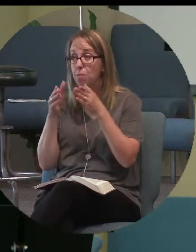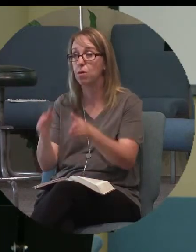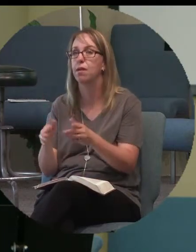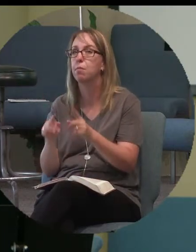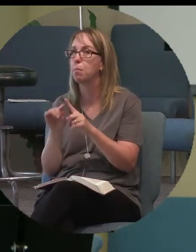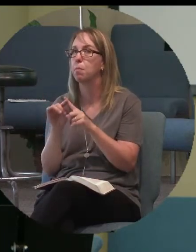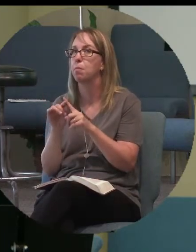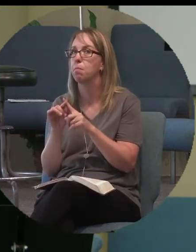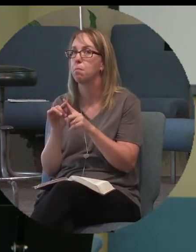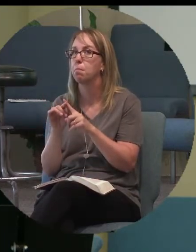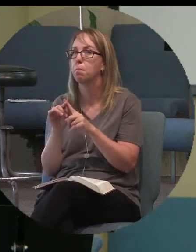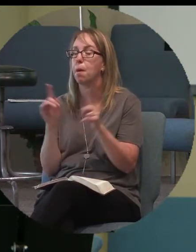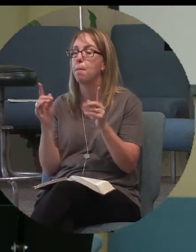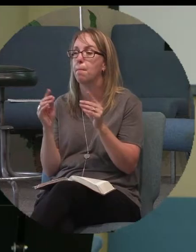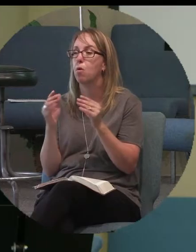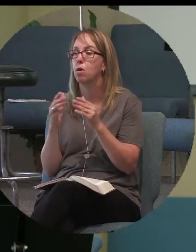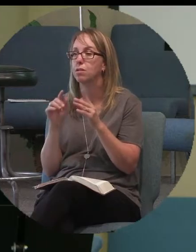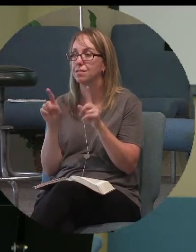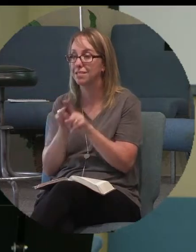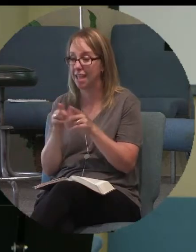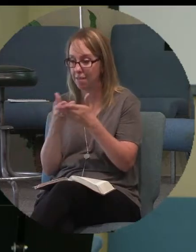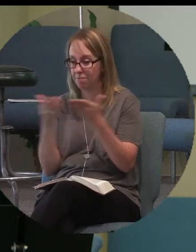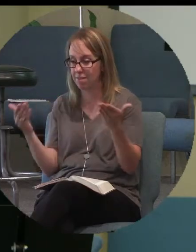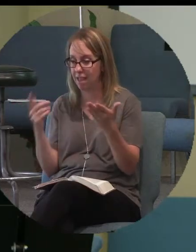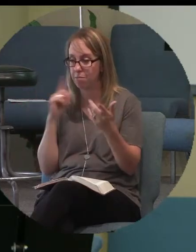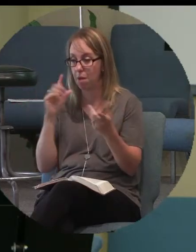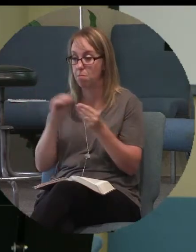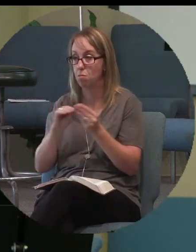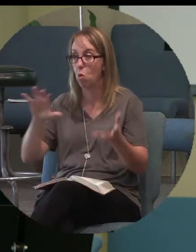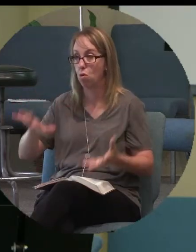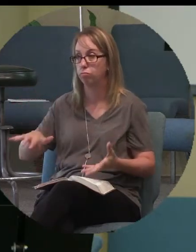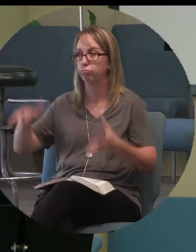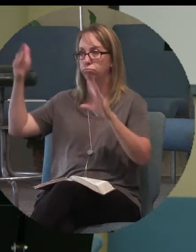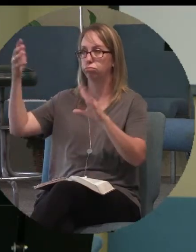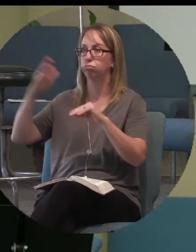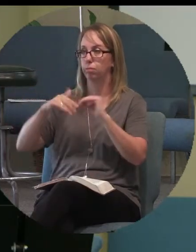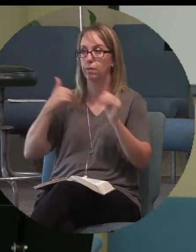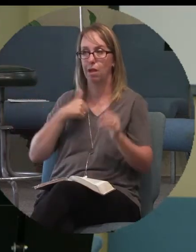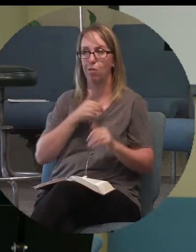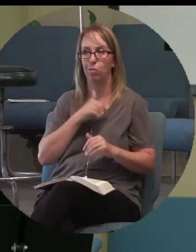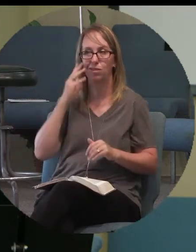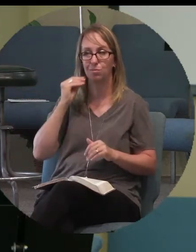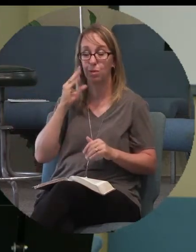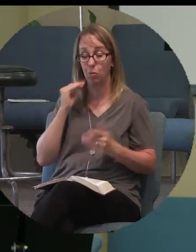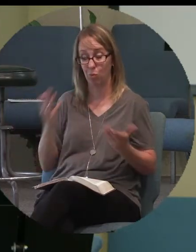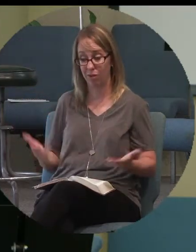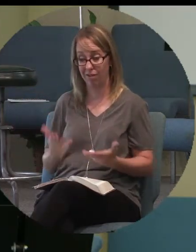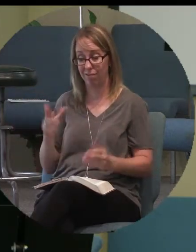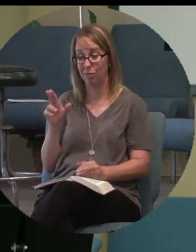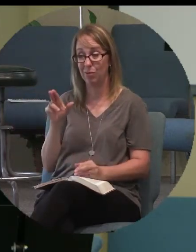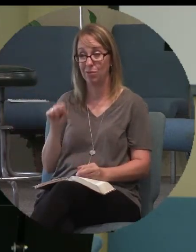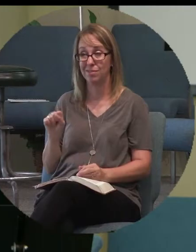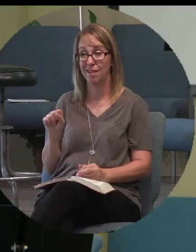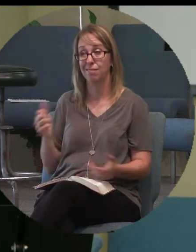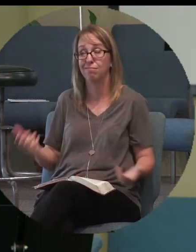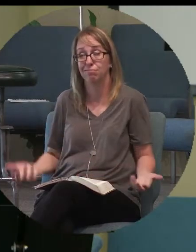much more volatile level than we ever will. I mean, we're in the United States for Pete's sake.